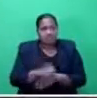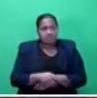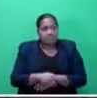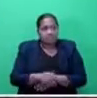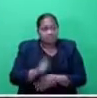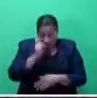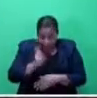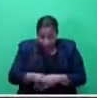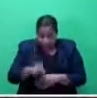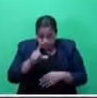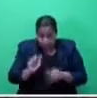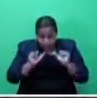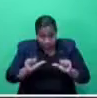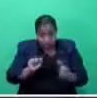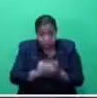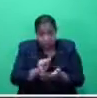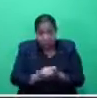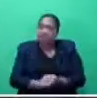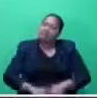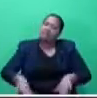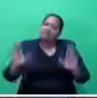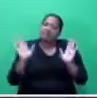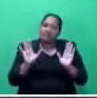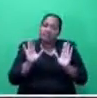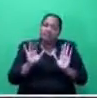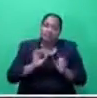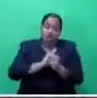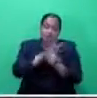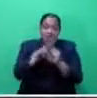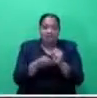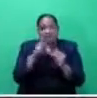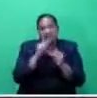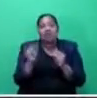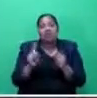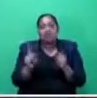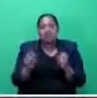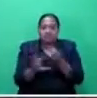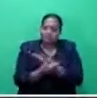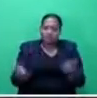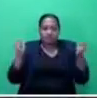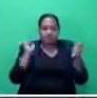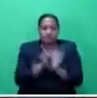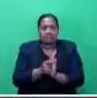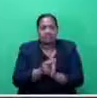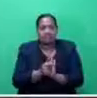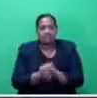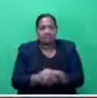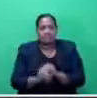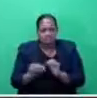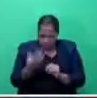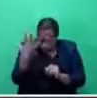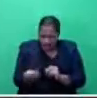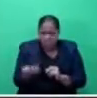Fiji. And, of course, let me urge everyone, let's have confidence in our own processes and systems and the expertise